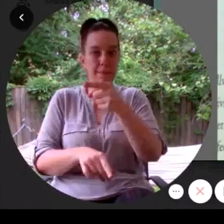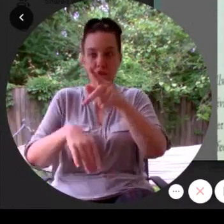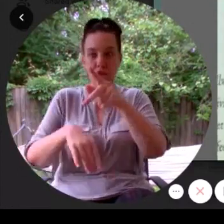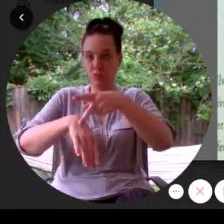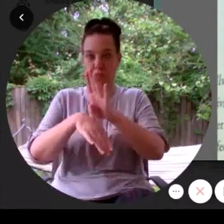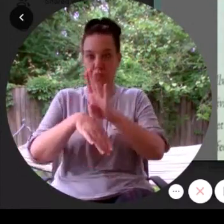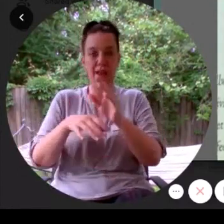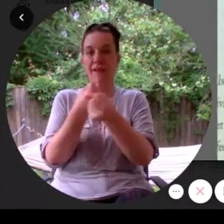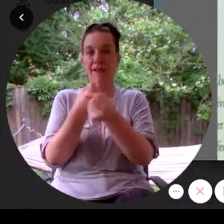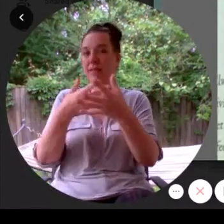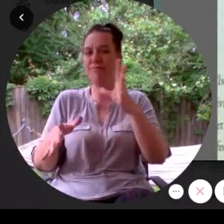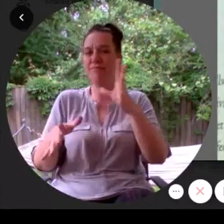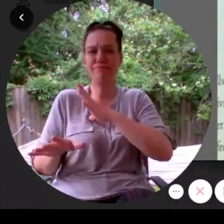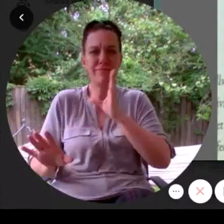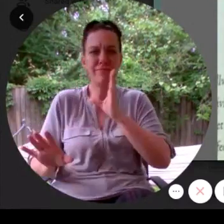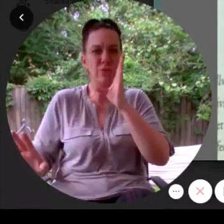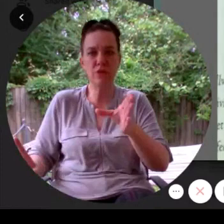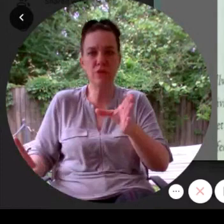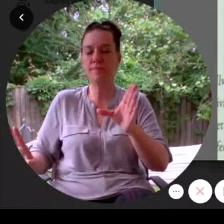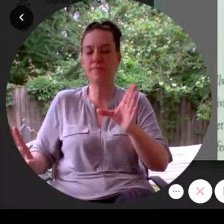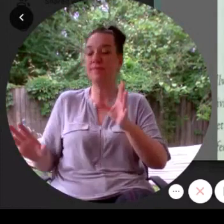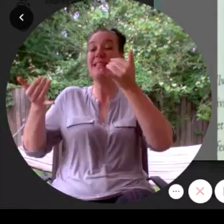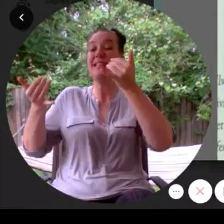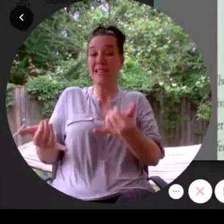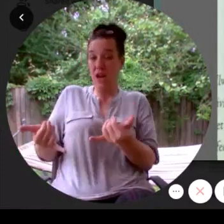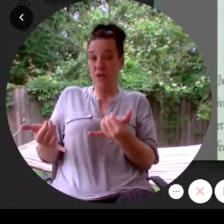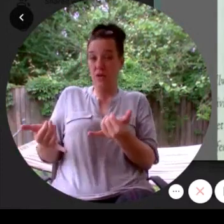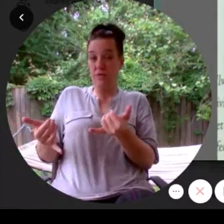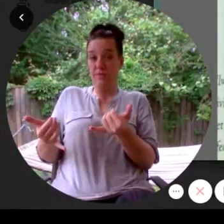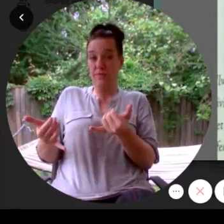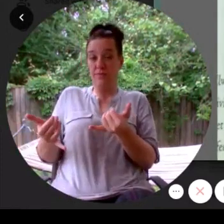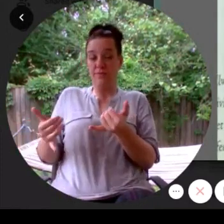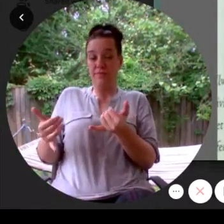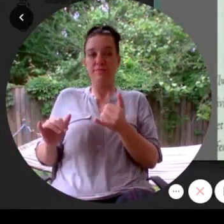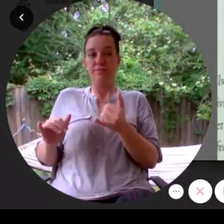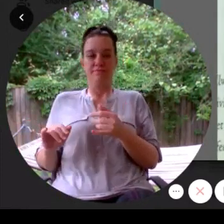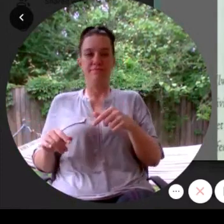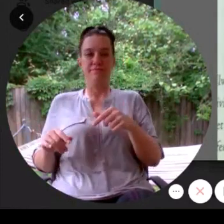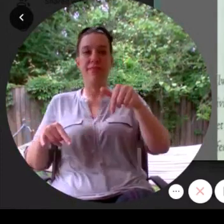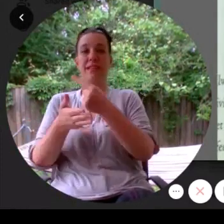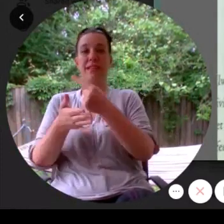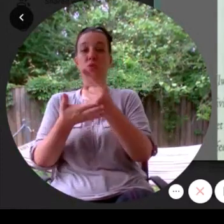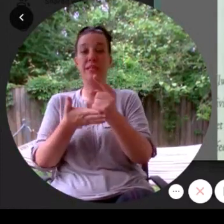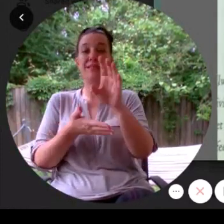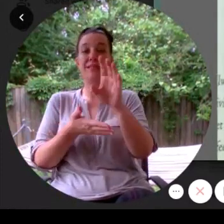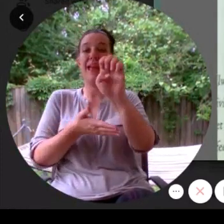be fine now let's get to this week's etude